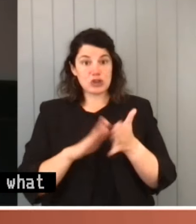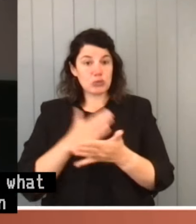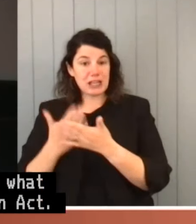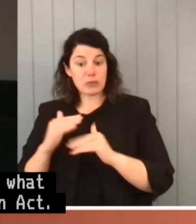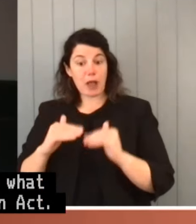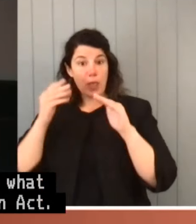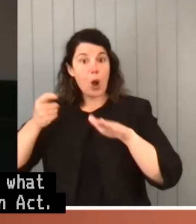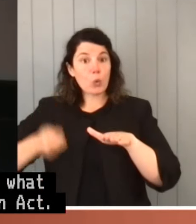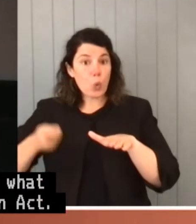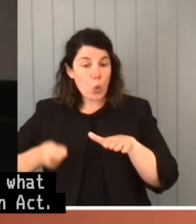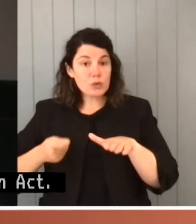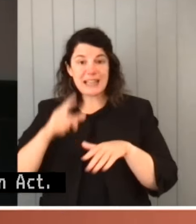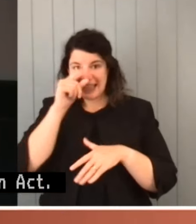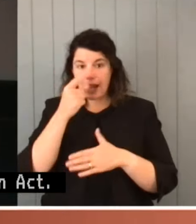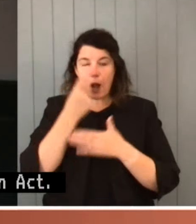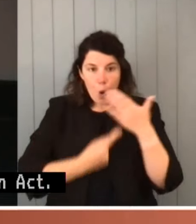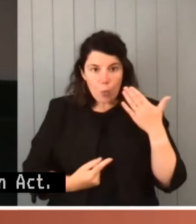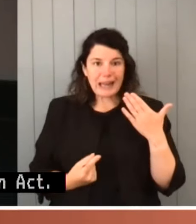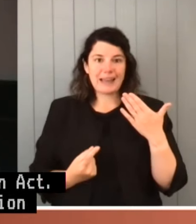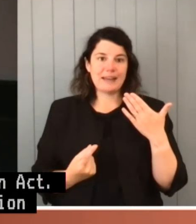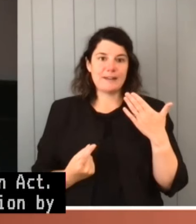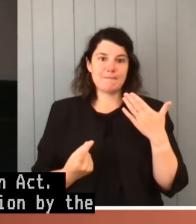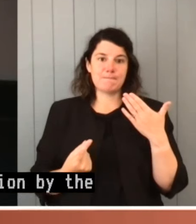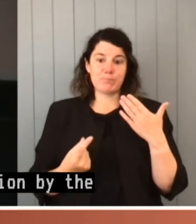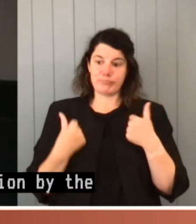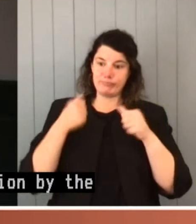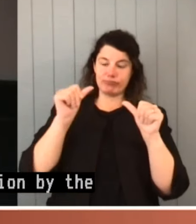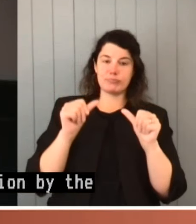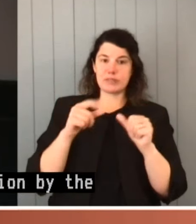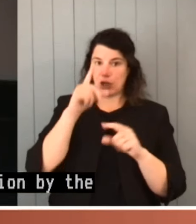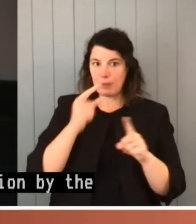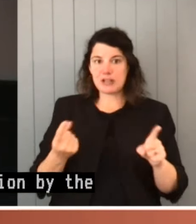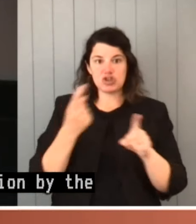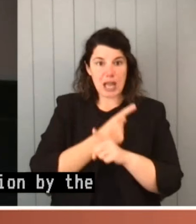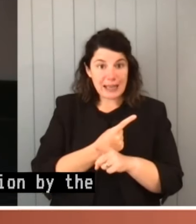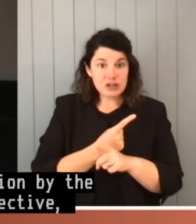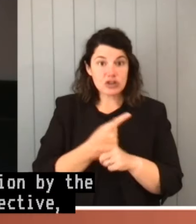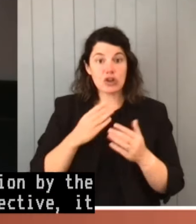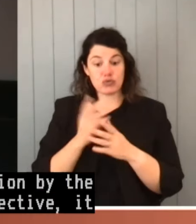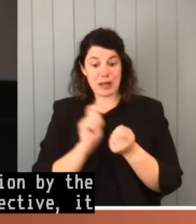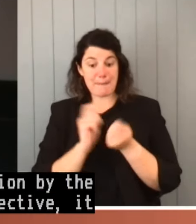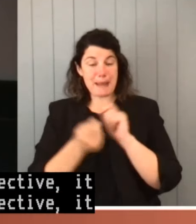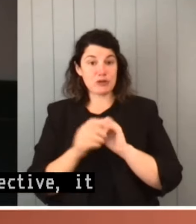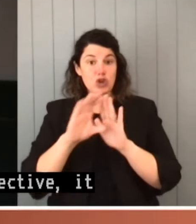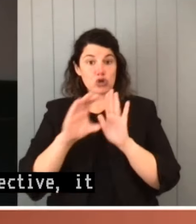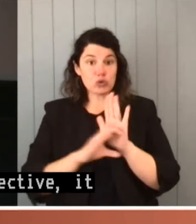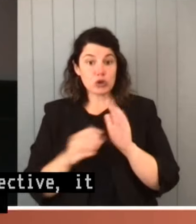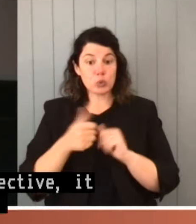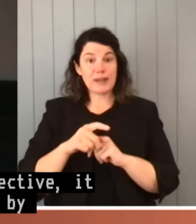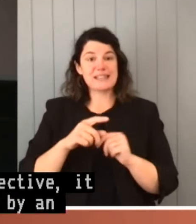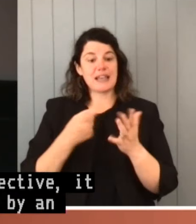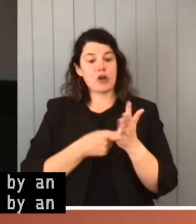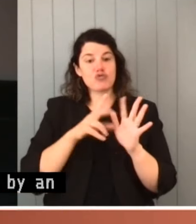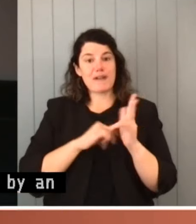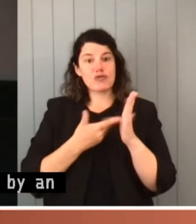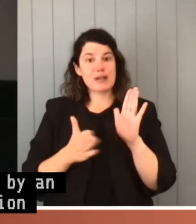can only be, the effect of it can only be changed either by an amendment to the Constitution using a referendum or by